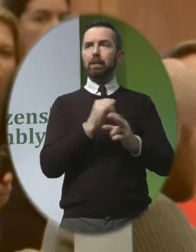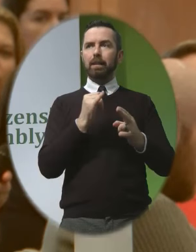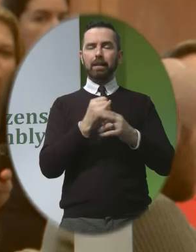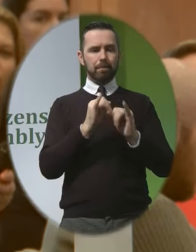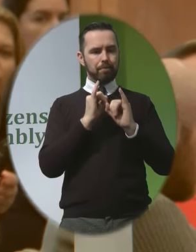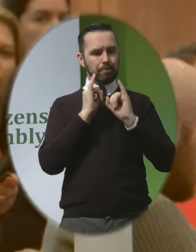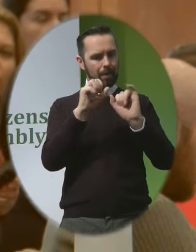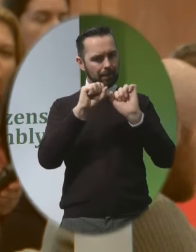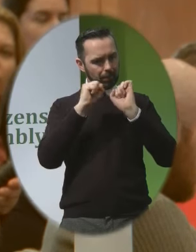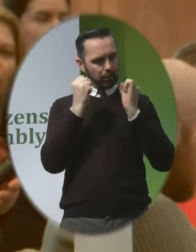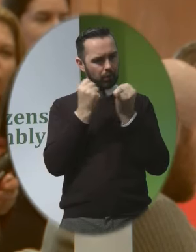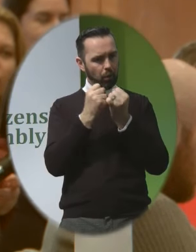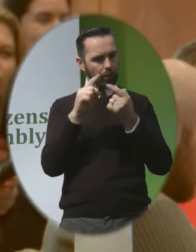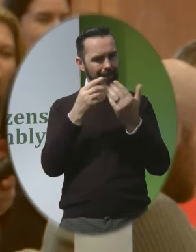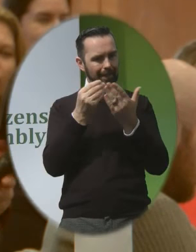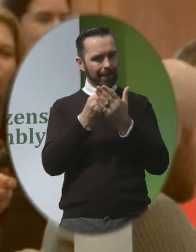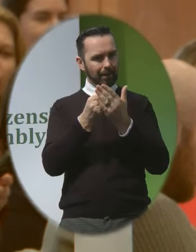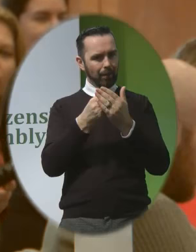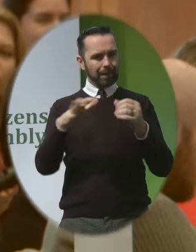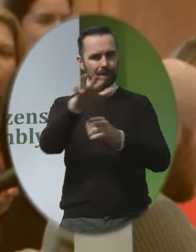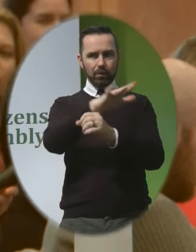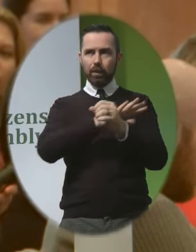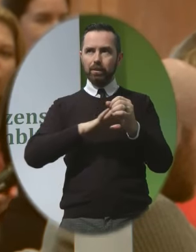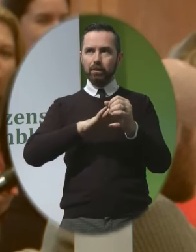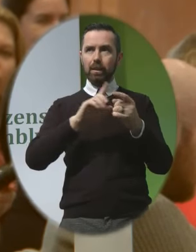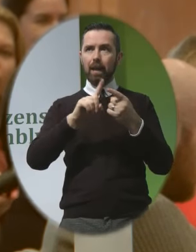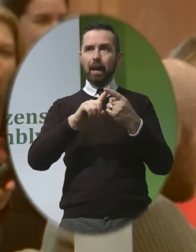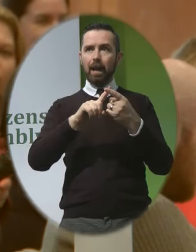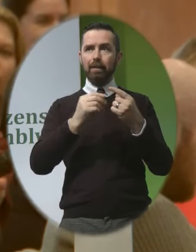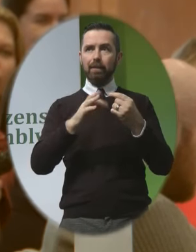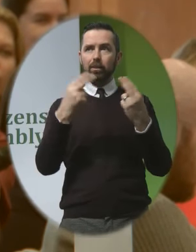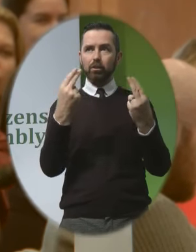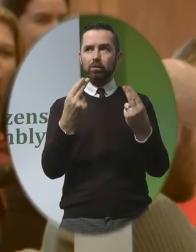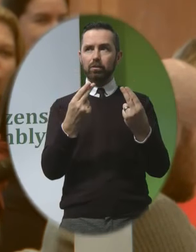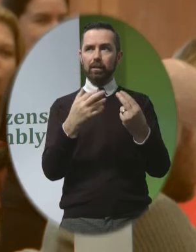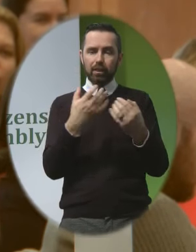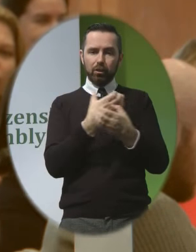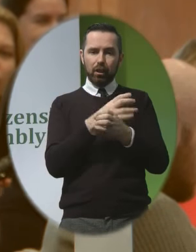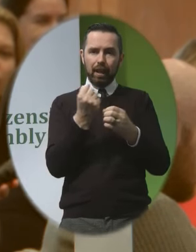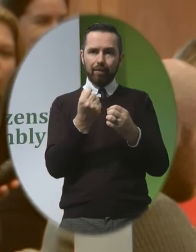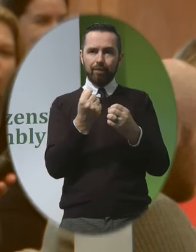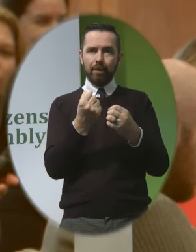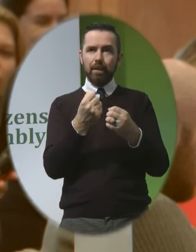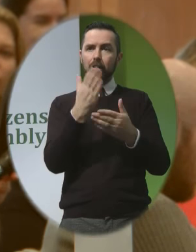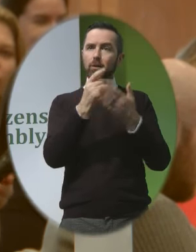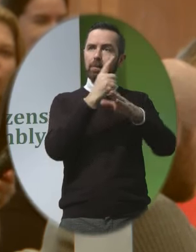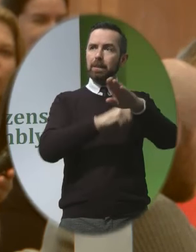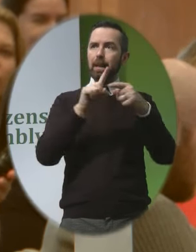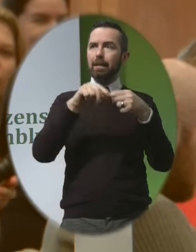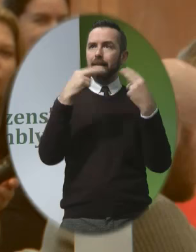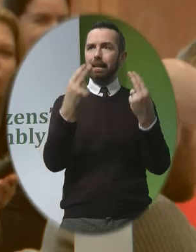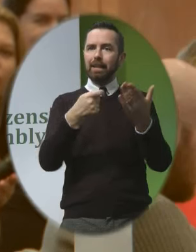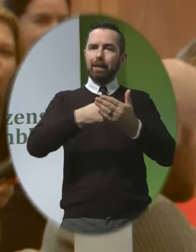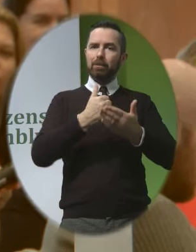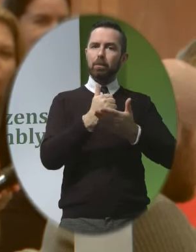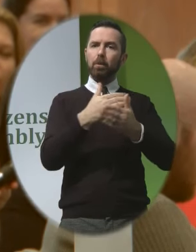social or economic circumstances Or where the child is disabled and they need extra support So what work do they do to